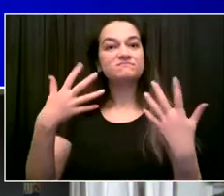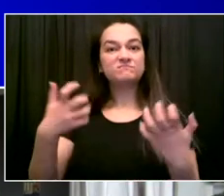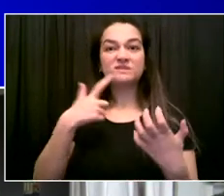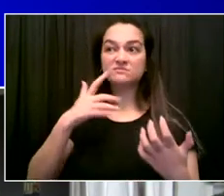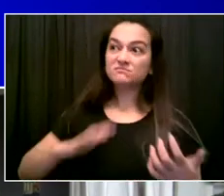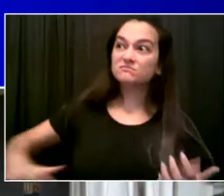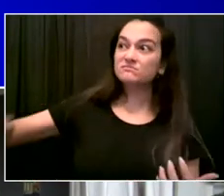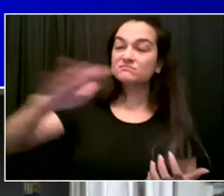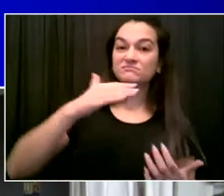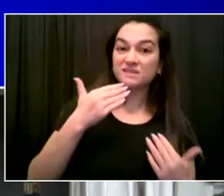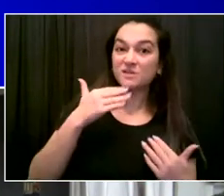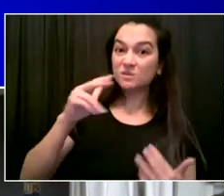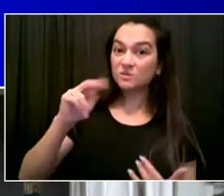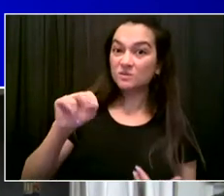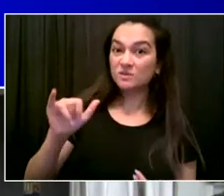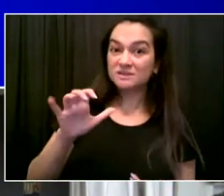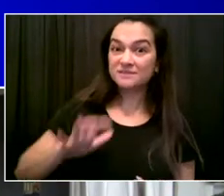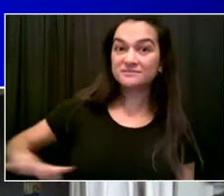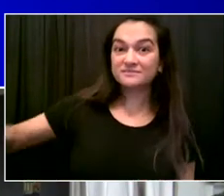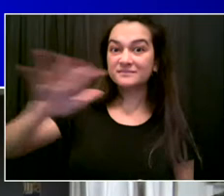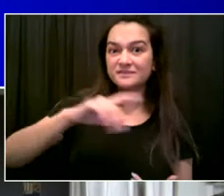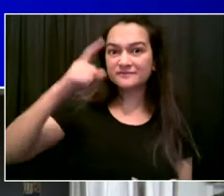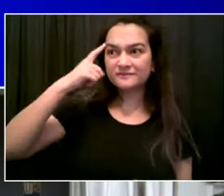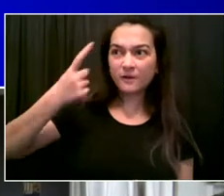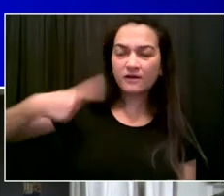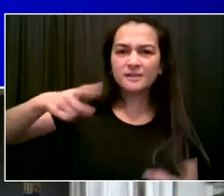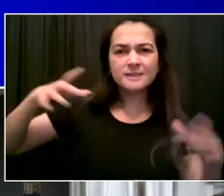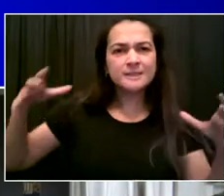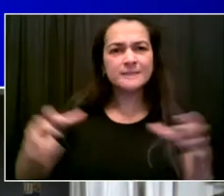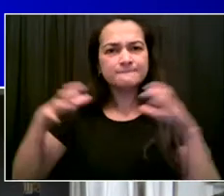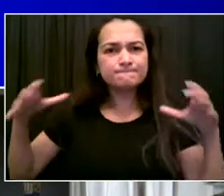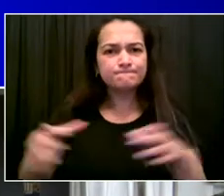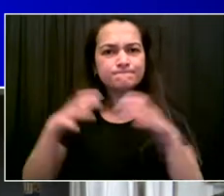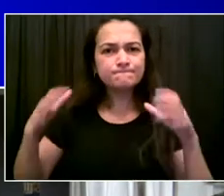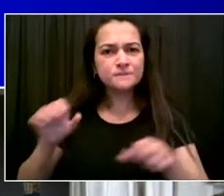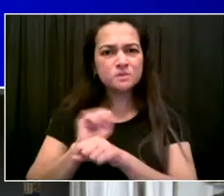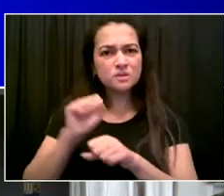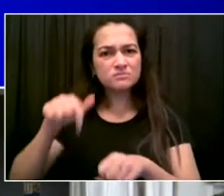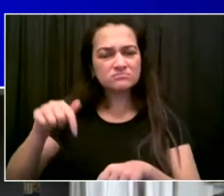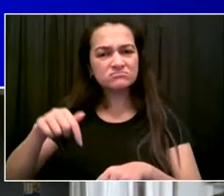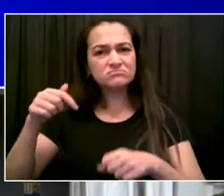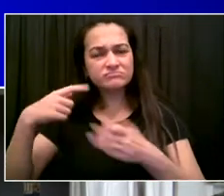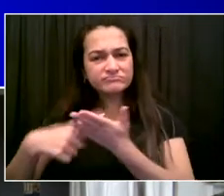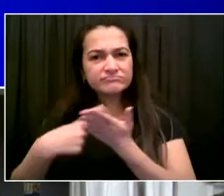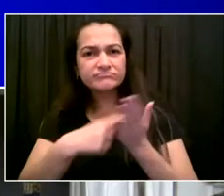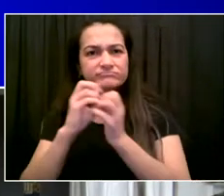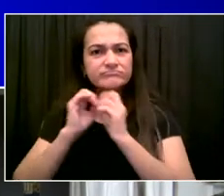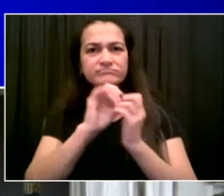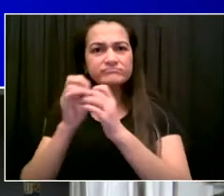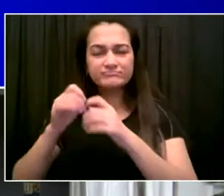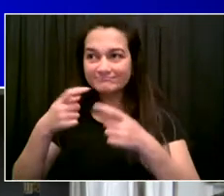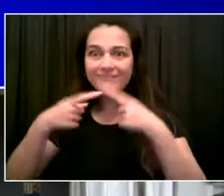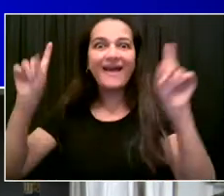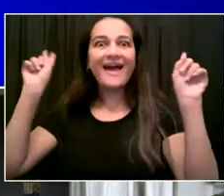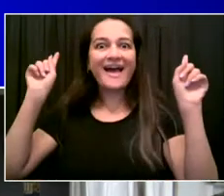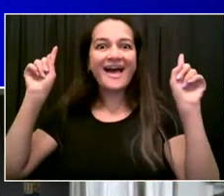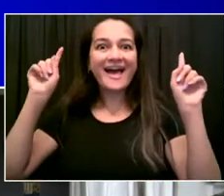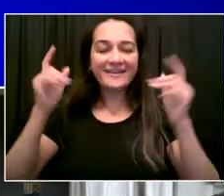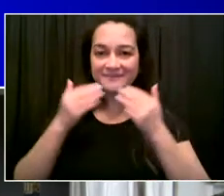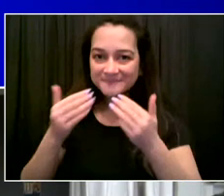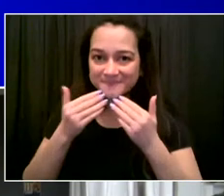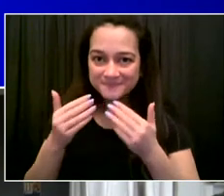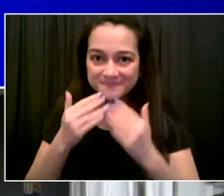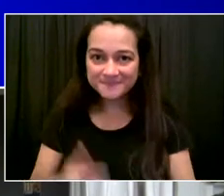session was absolutely crucial for the recovery of New York City on so many levels. So it's important to all New Yorkers,